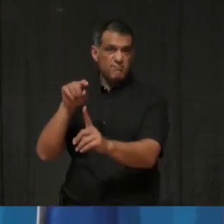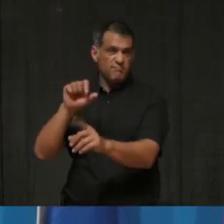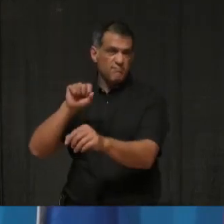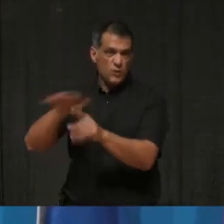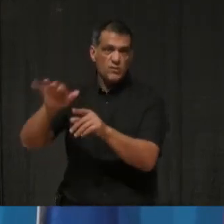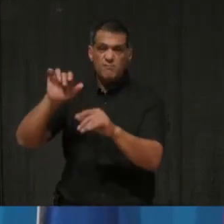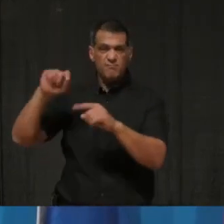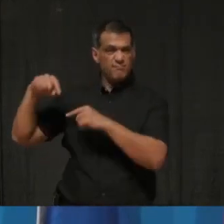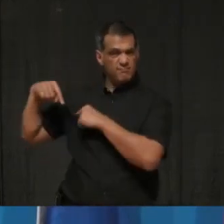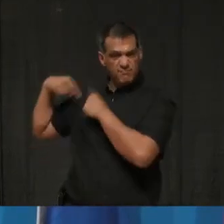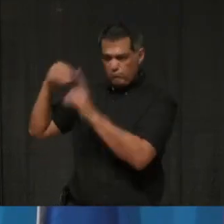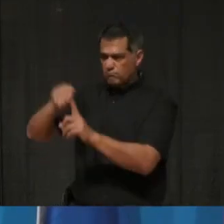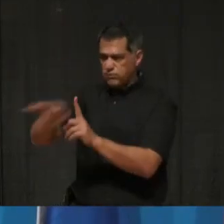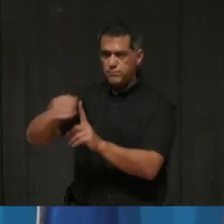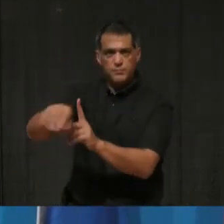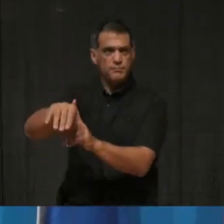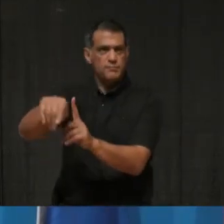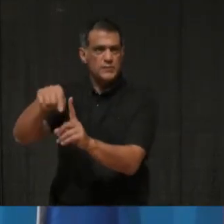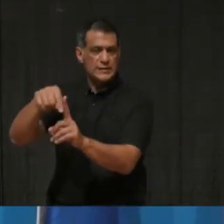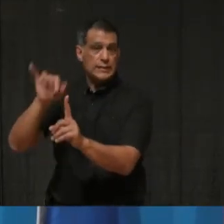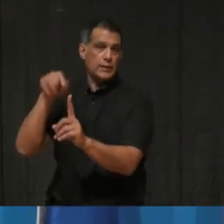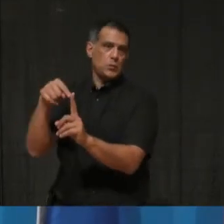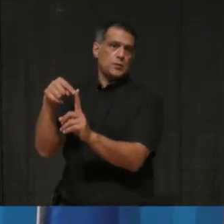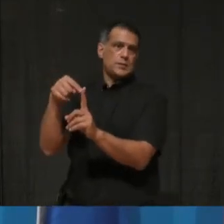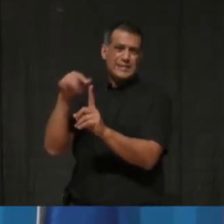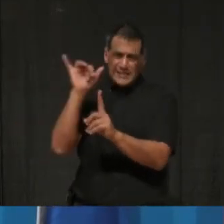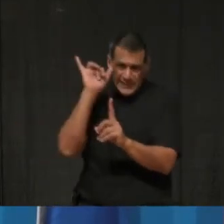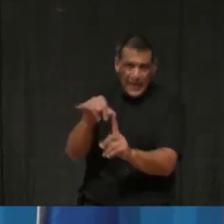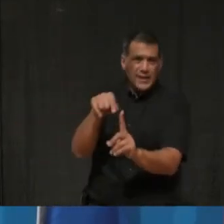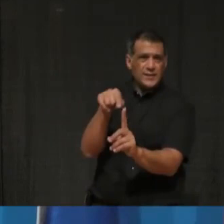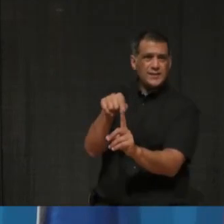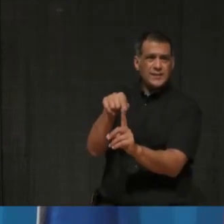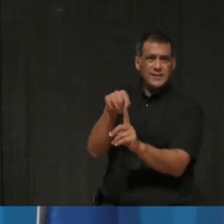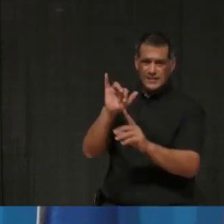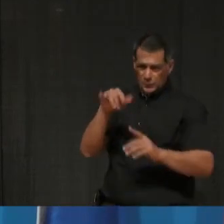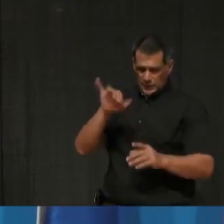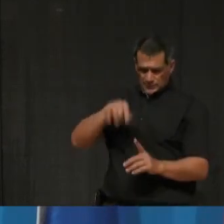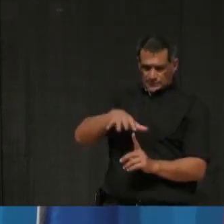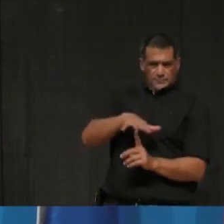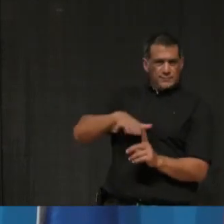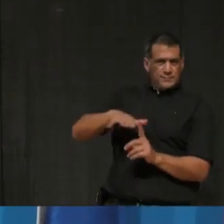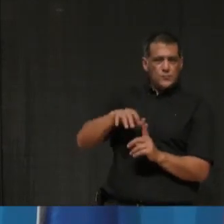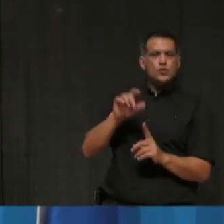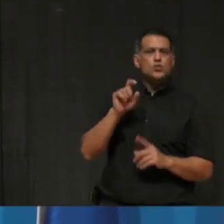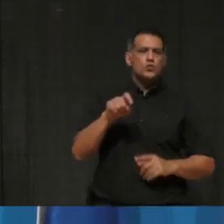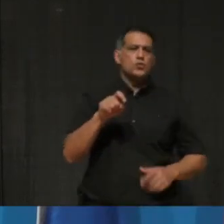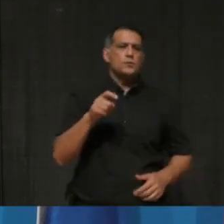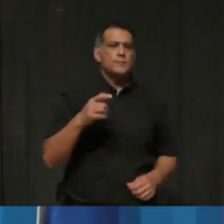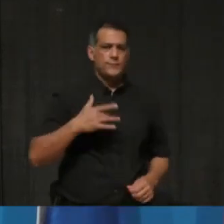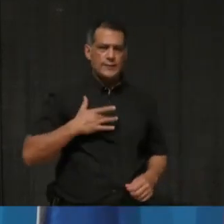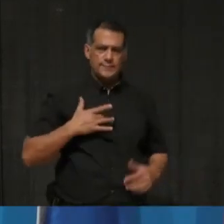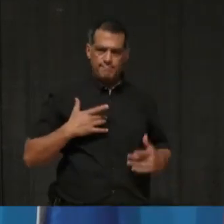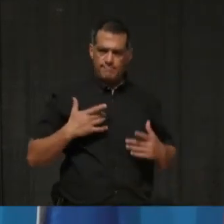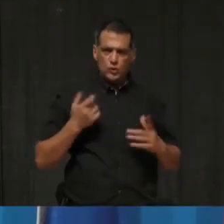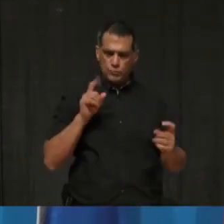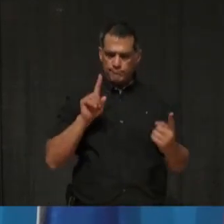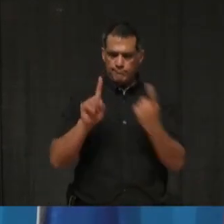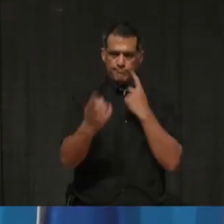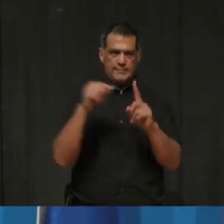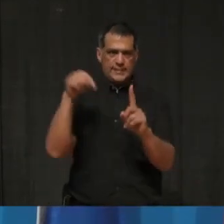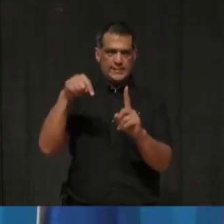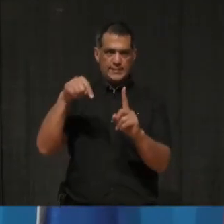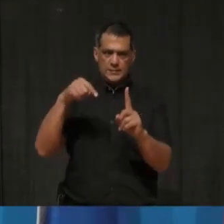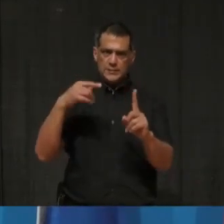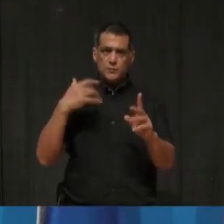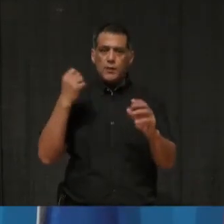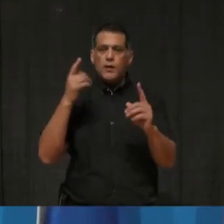masks be considered in settings such as that, such as these, where you might be, uh, continuously exposed, uh, be considered. So, yes, certainly something like